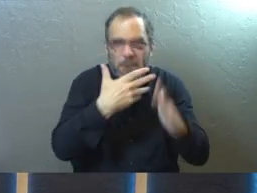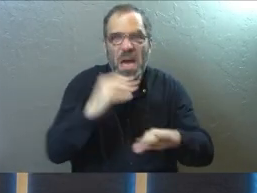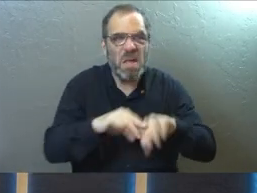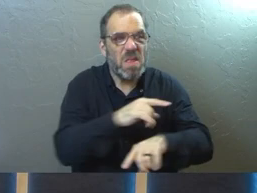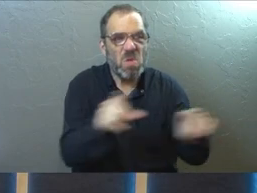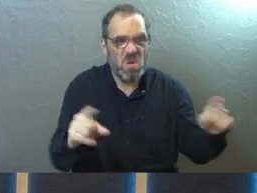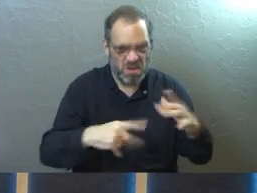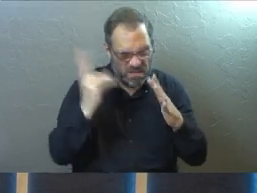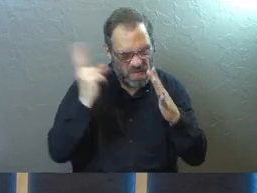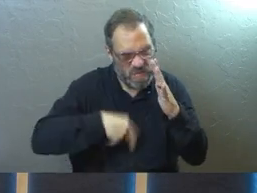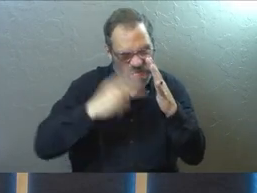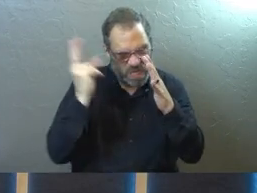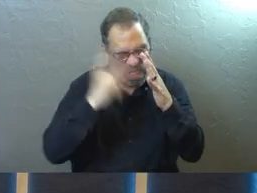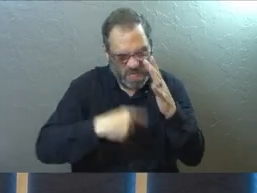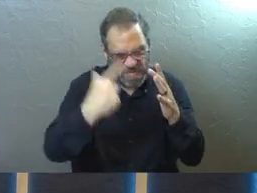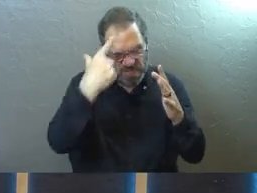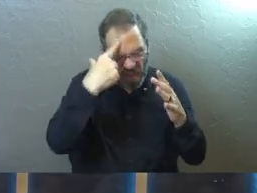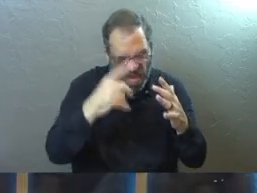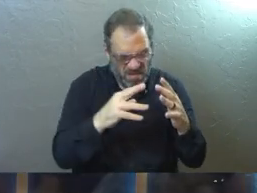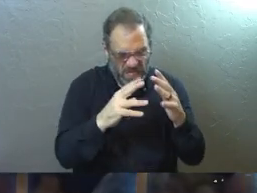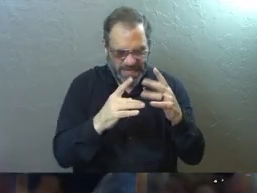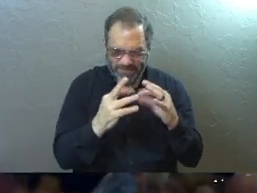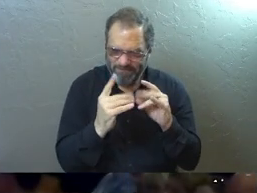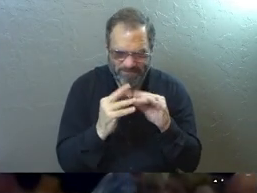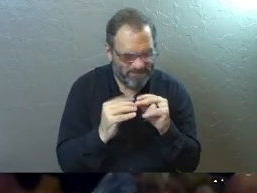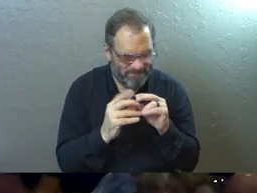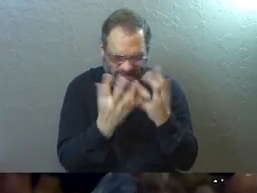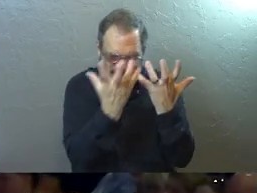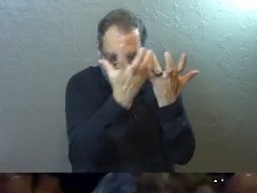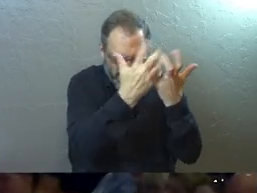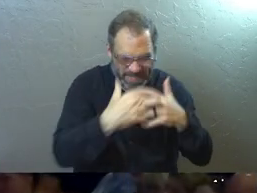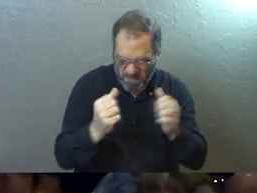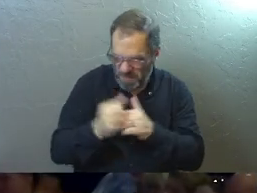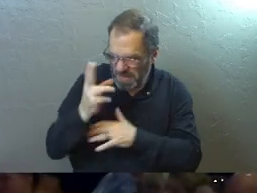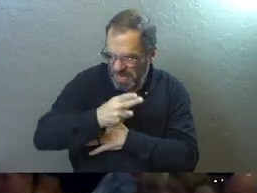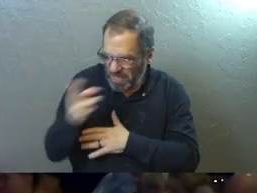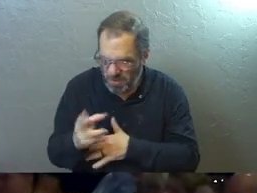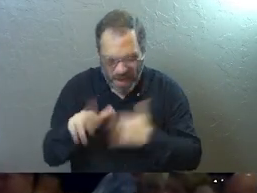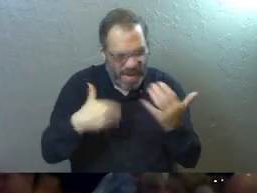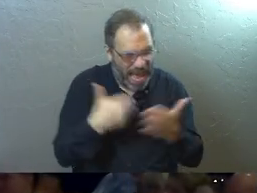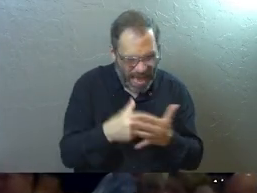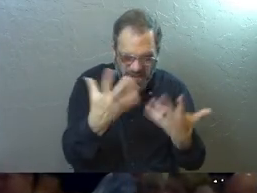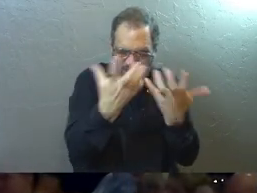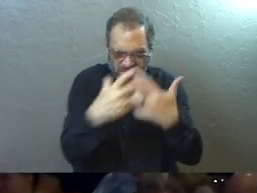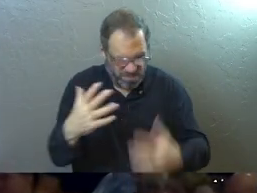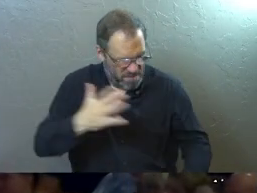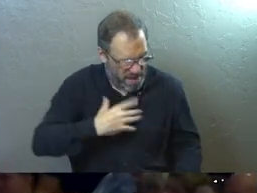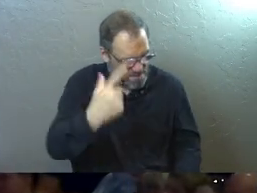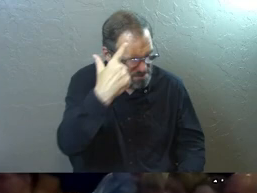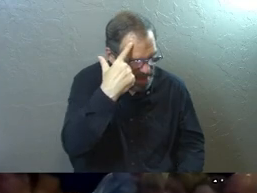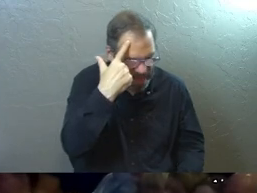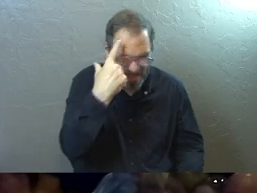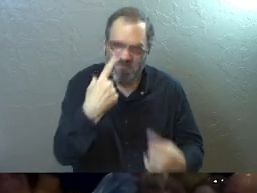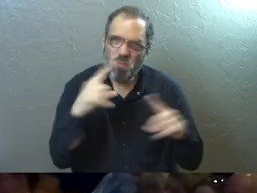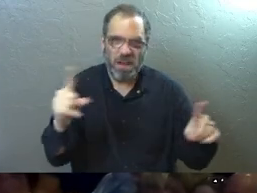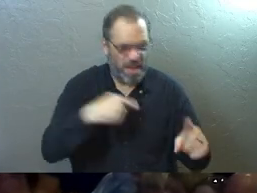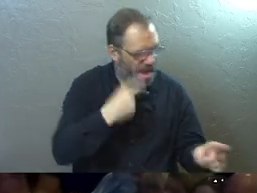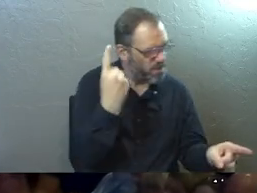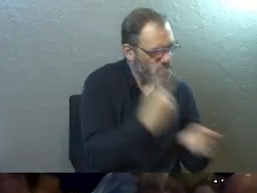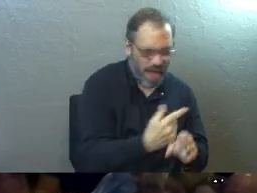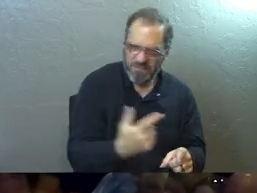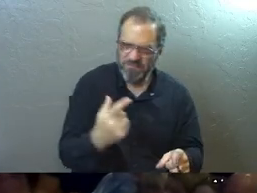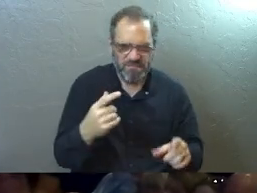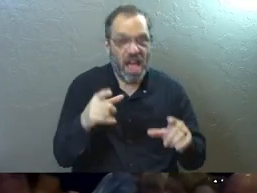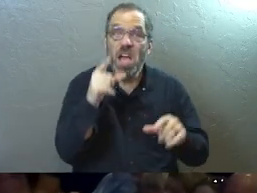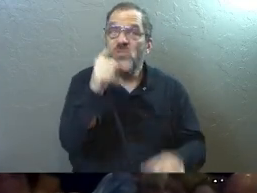stuff than you've read. And I've been more thoughtful about it. And I've put it together with history and just the way that I put it together in my mind, I'm right. And I'm going to